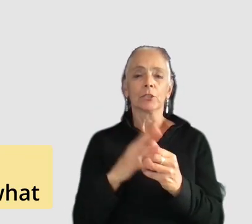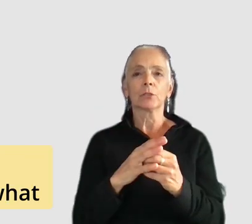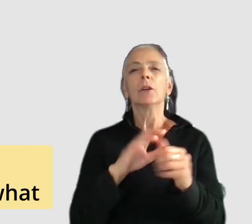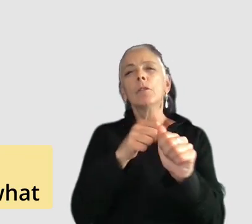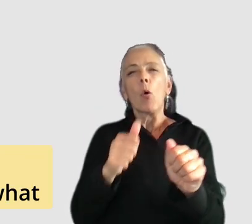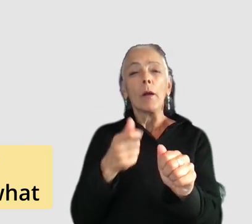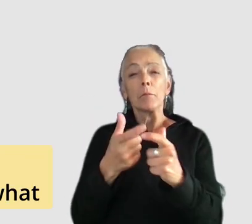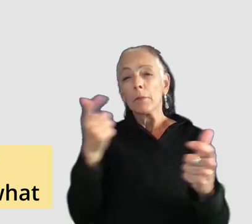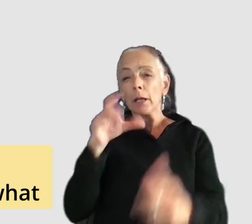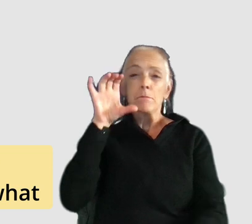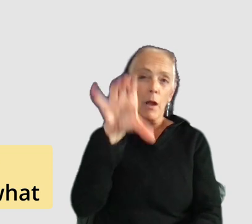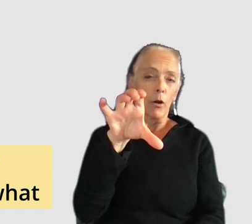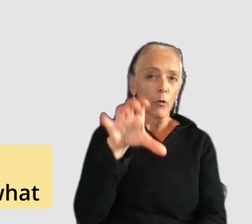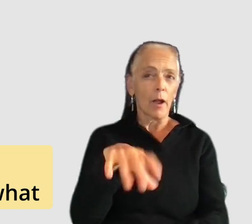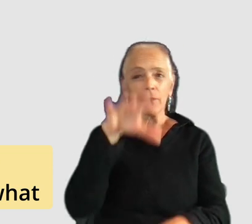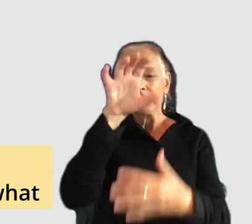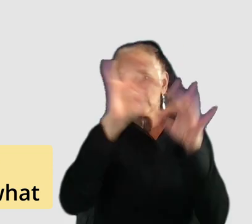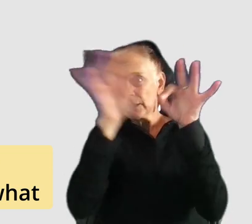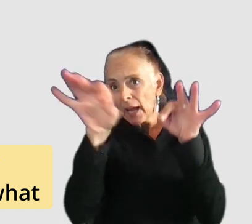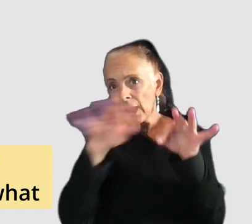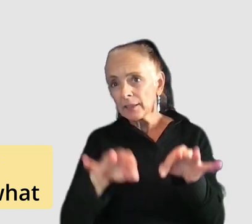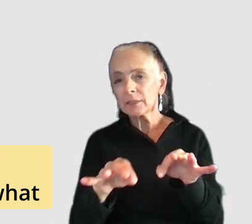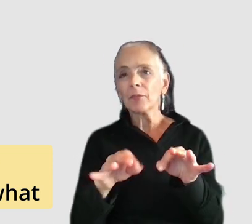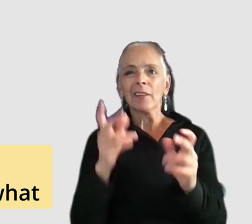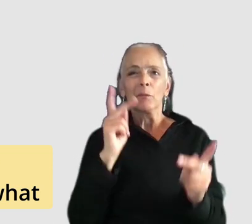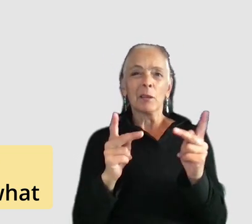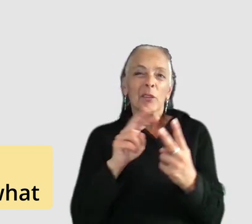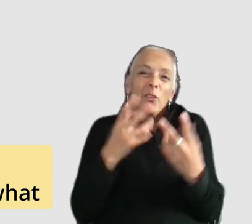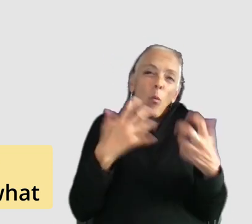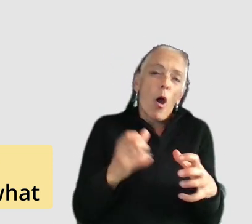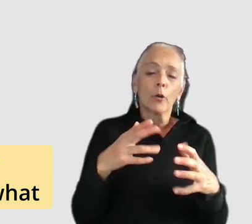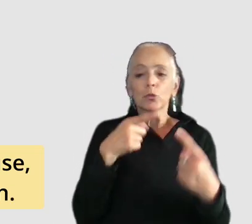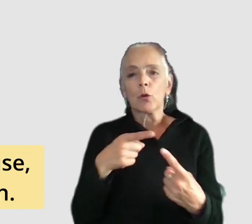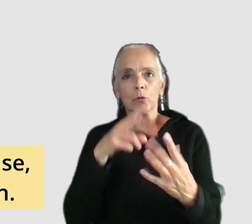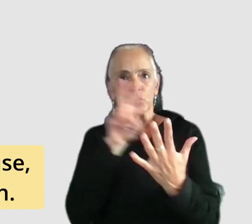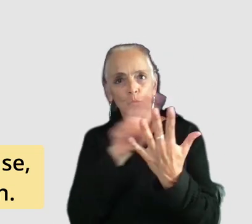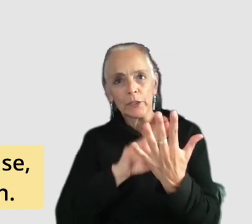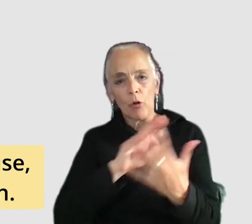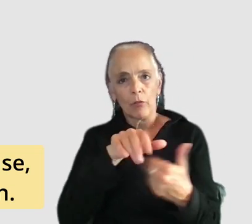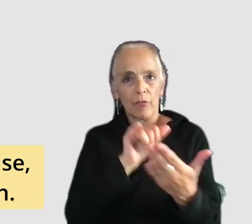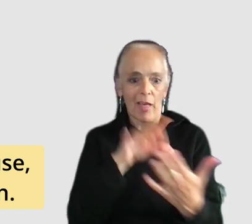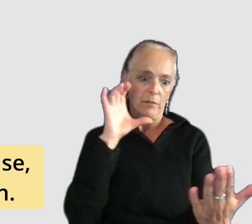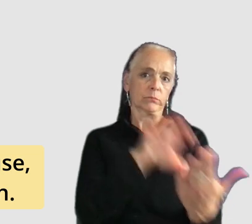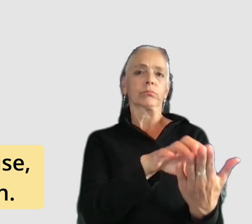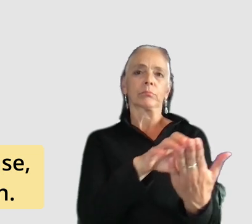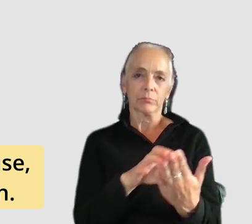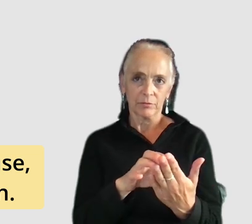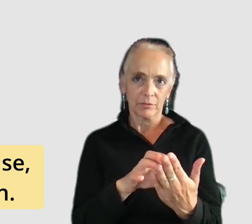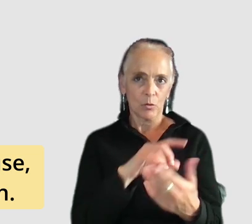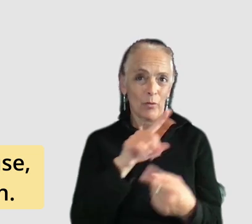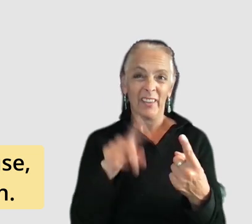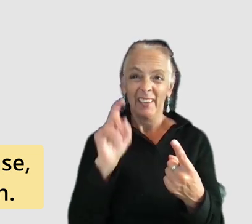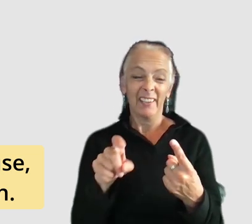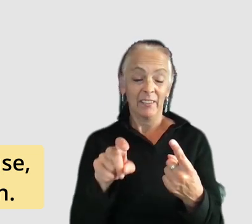of text people either don't want to or might struggle to read they won't remember what you've said when the time comes to put it to use and